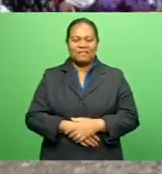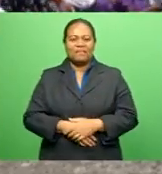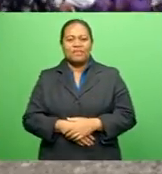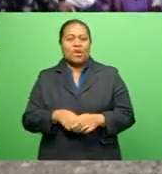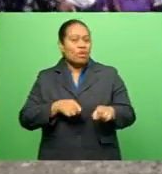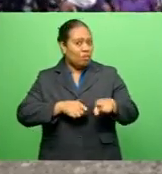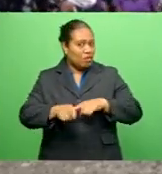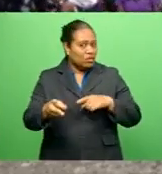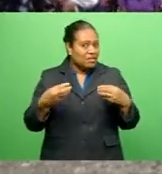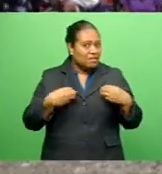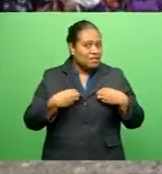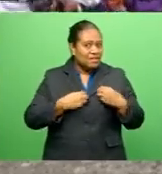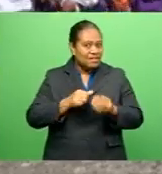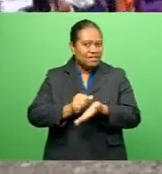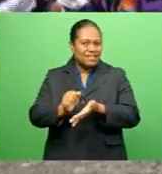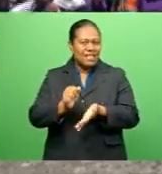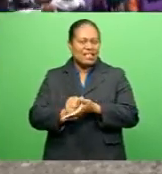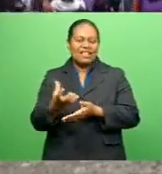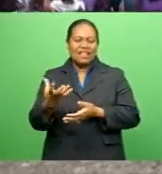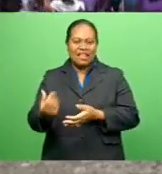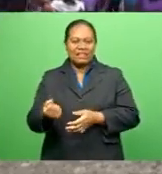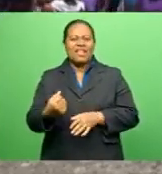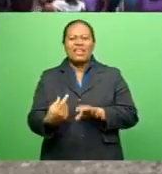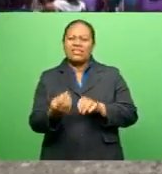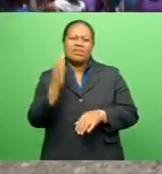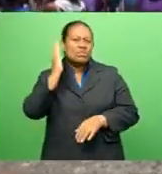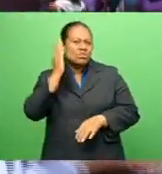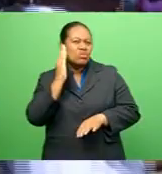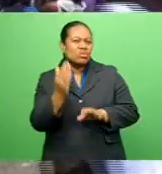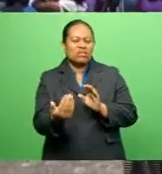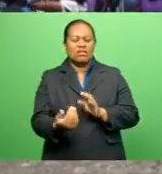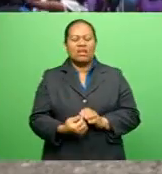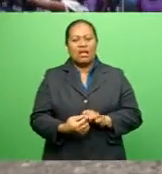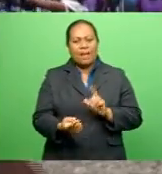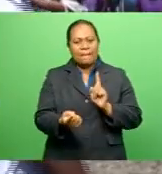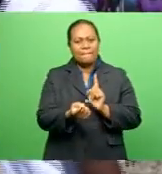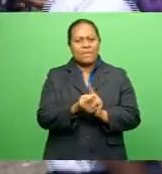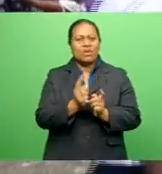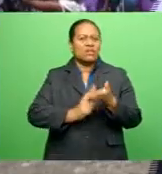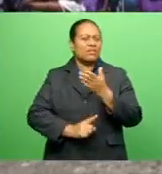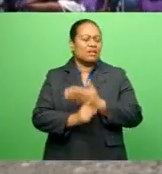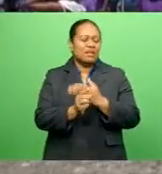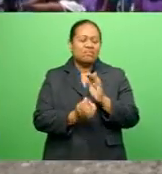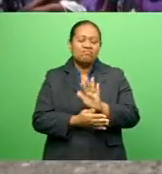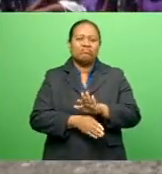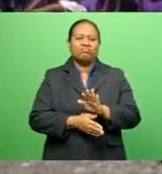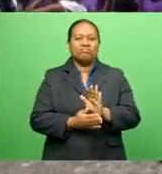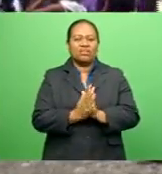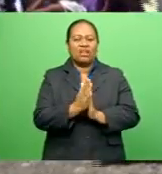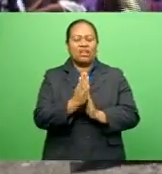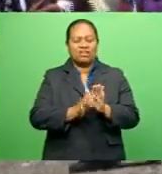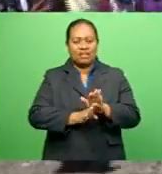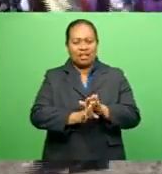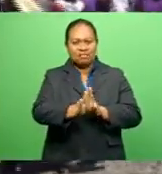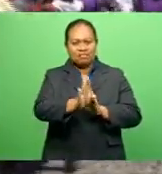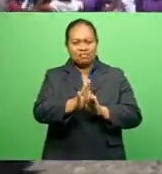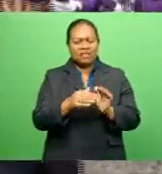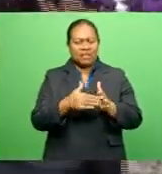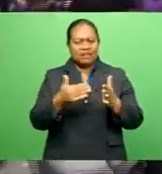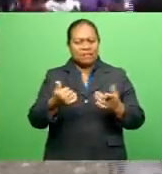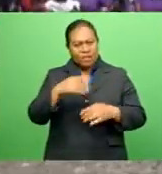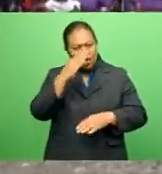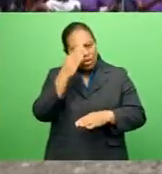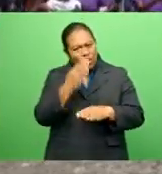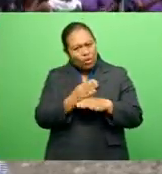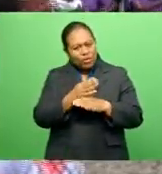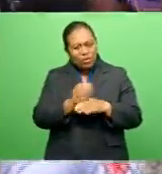businesses say that sales they have made here at the school meets Are the highest they've recorded since the pandemic hit last year They are hopeful that it will